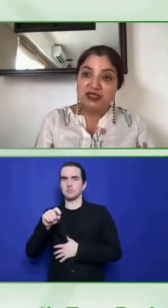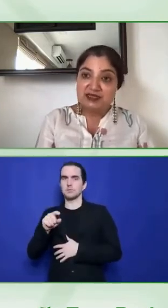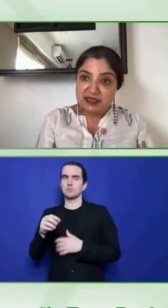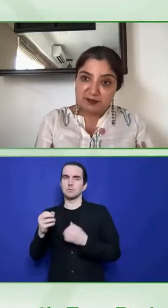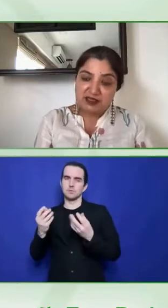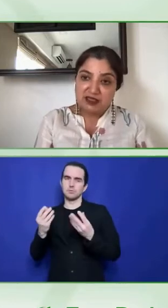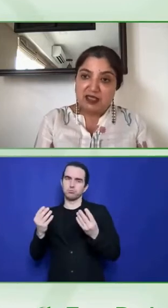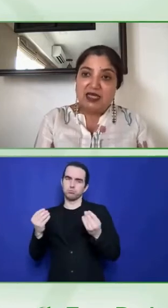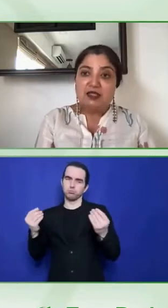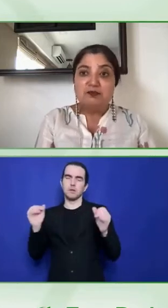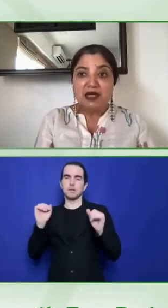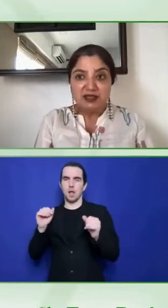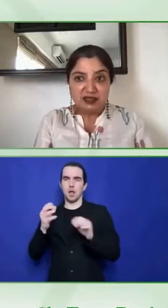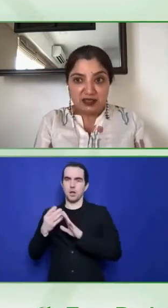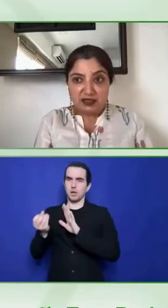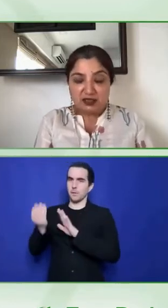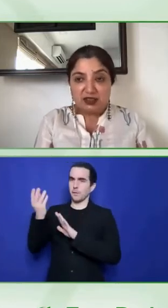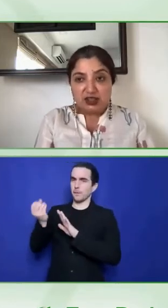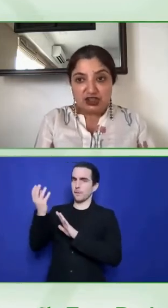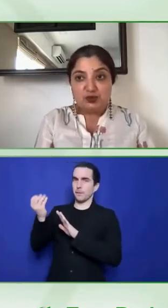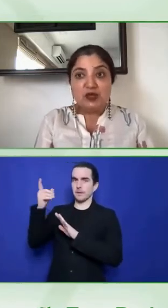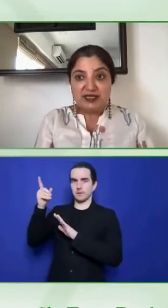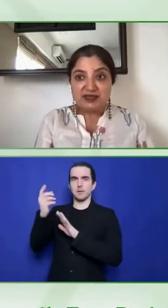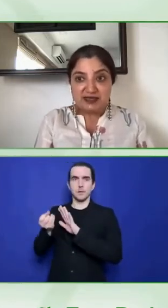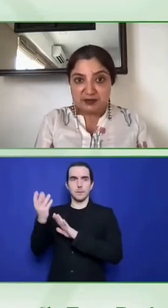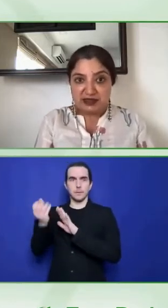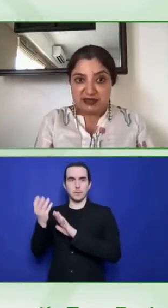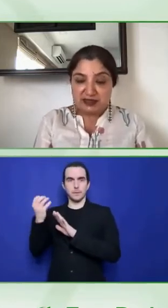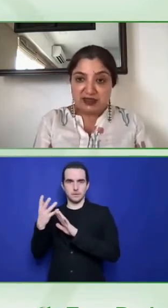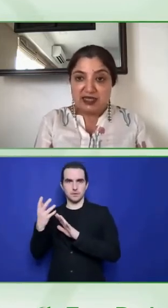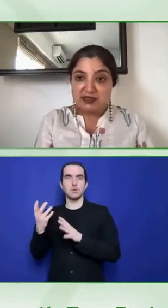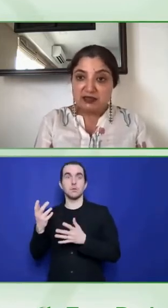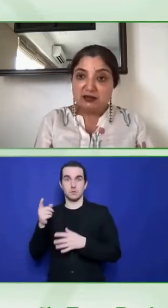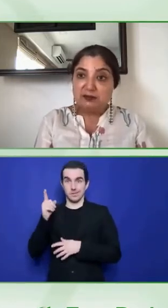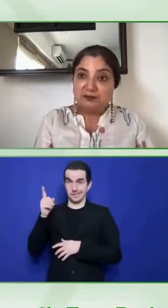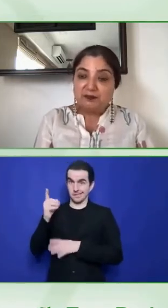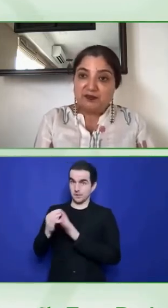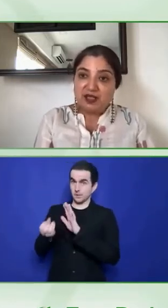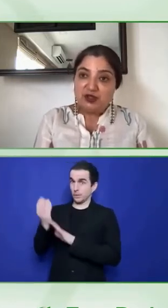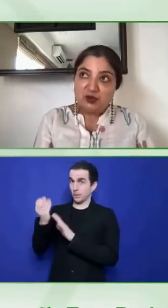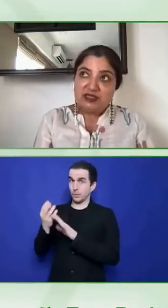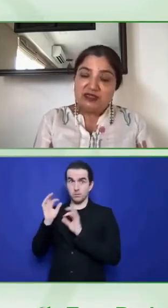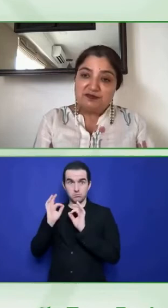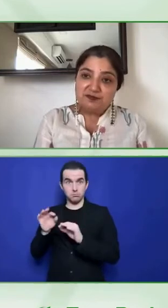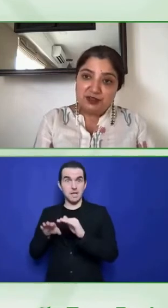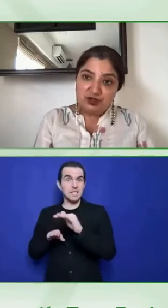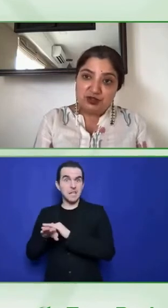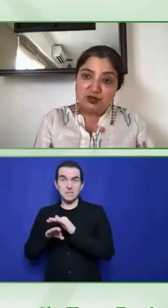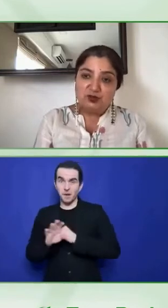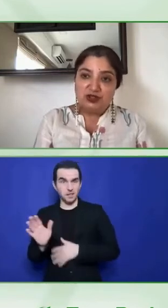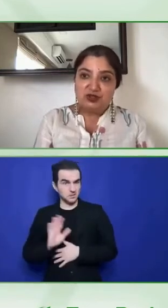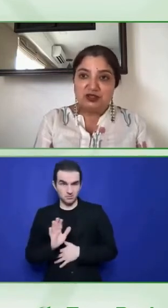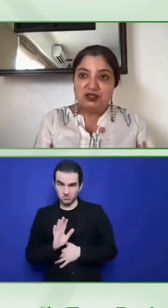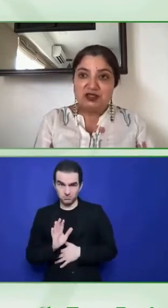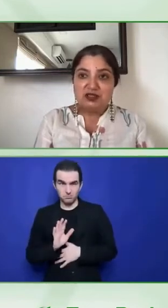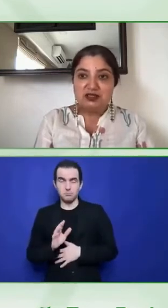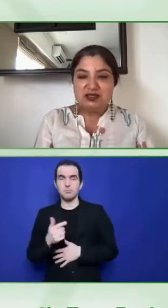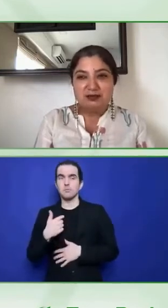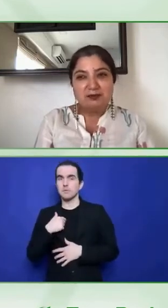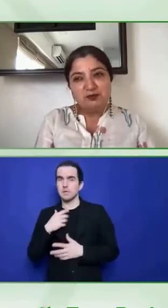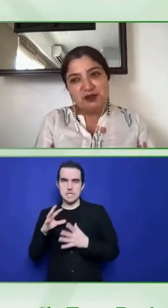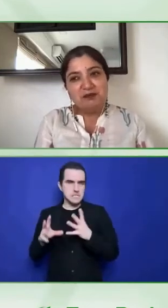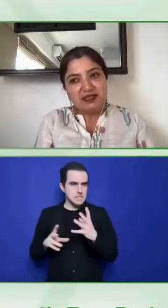to accept and buy in to accessibility as a, not as a feature, which